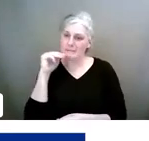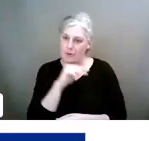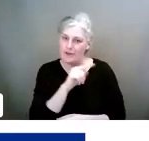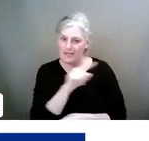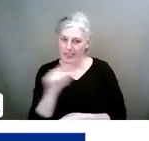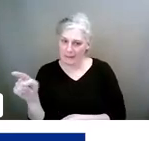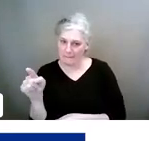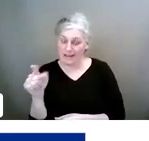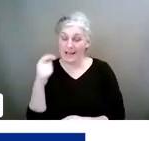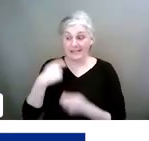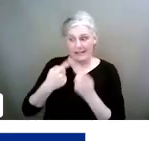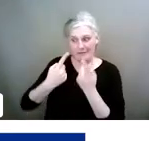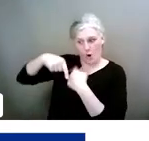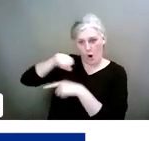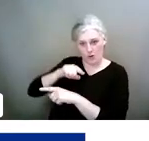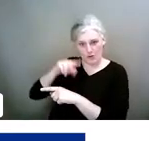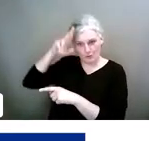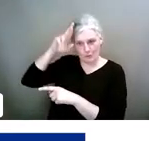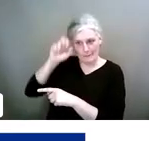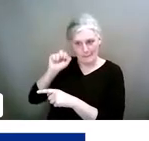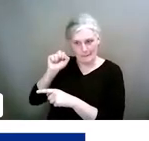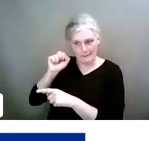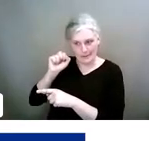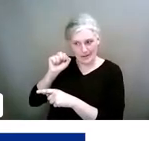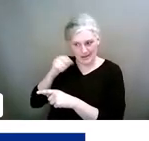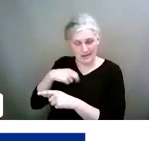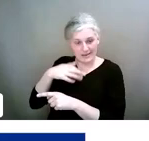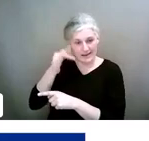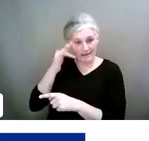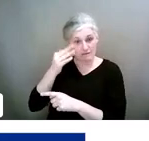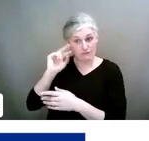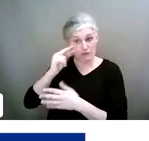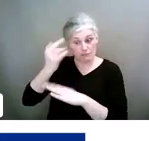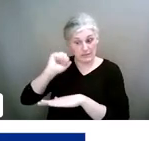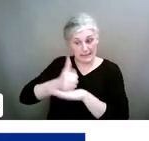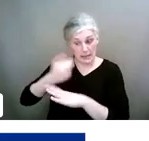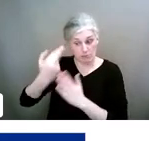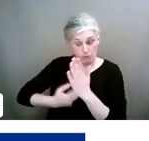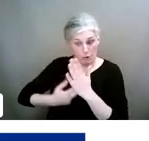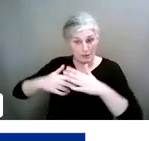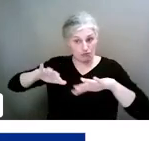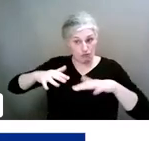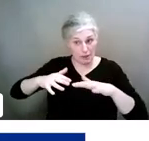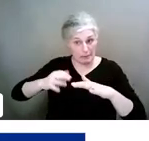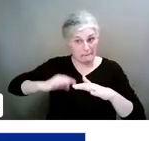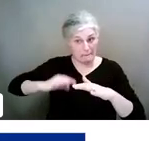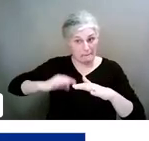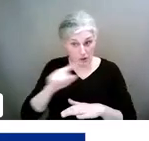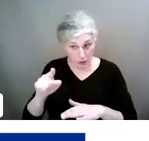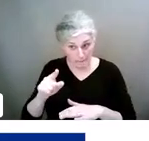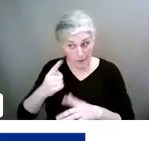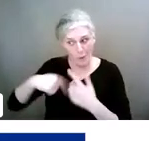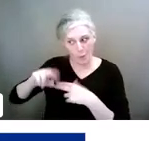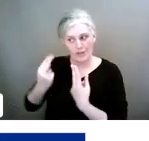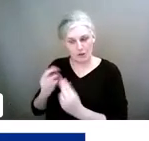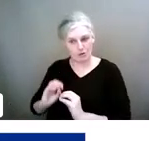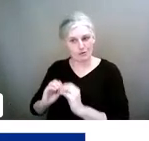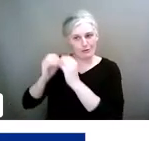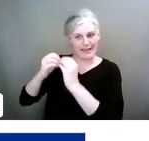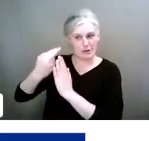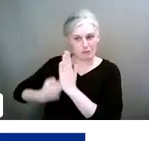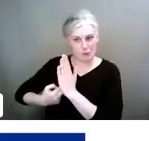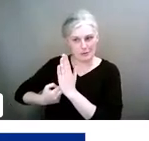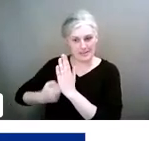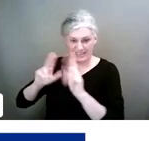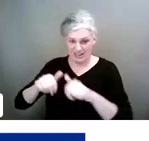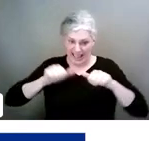us, then, remember, they do find rules reasonable and beneficial to them. And we have to make those rules. You're not going to agree with